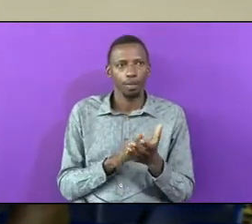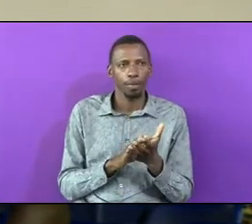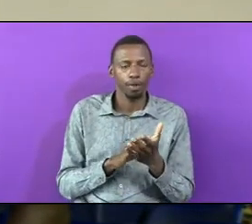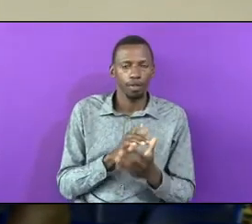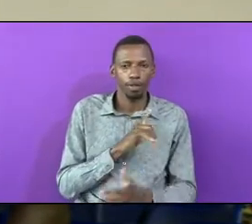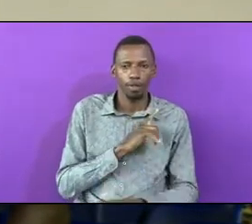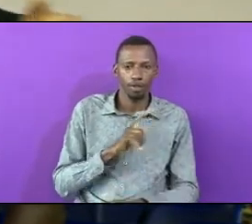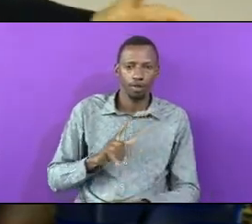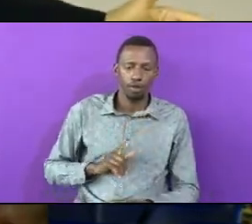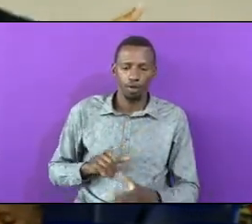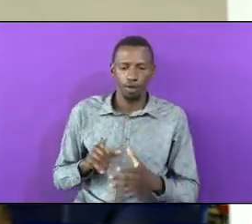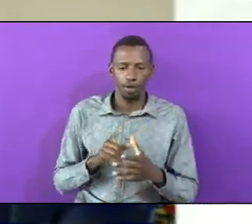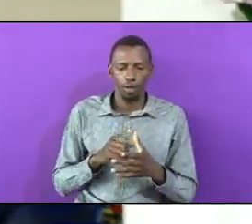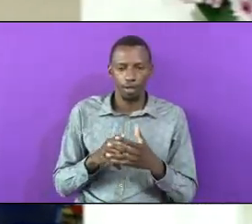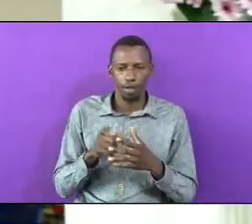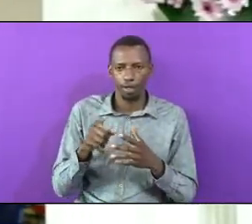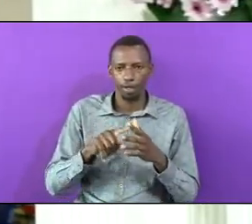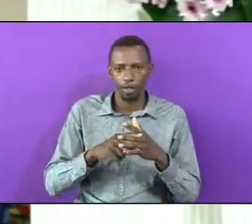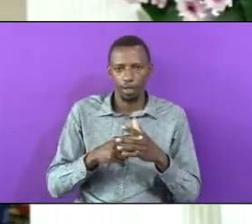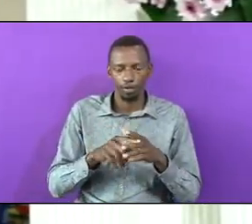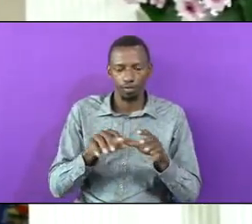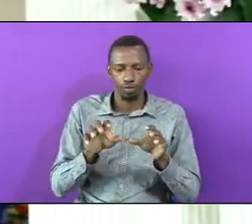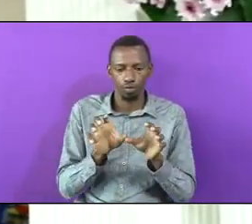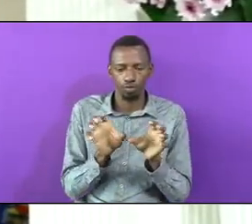And Then He Starts To Divide The Cattles